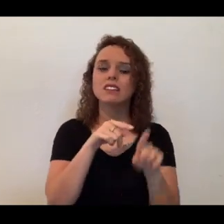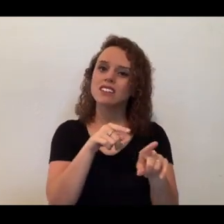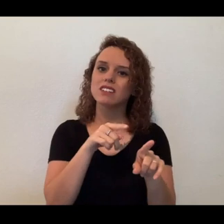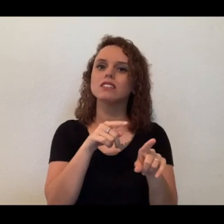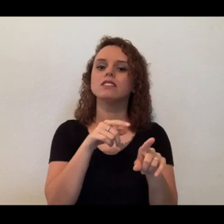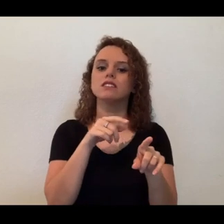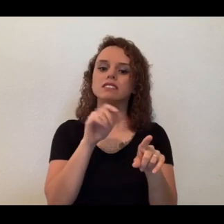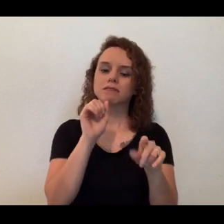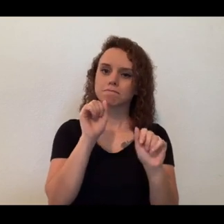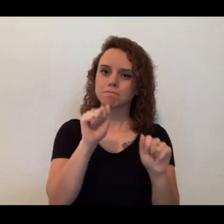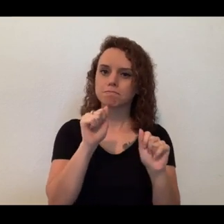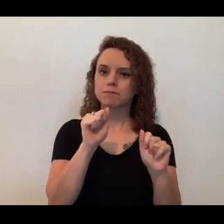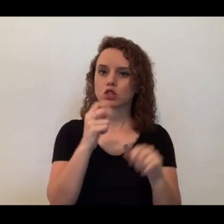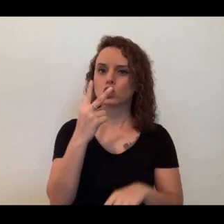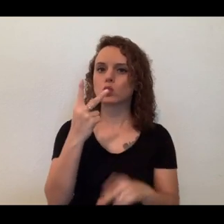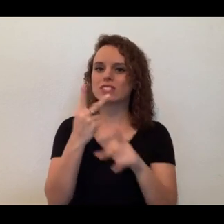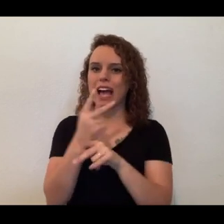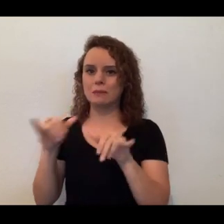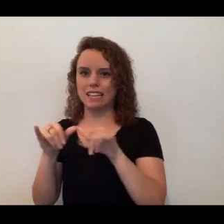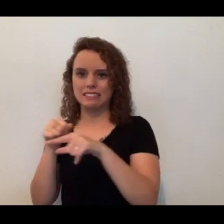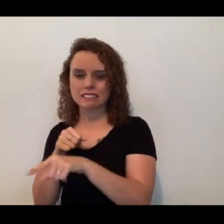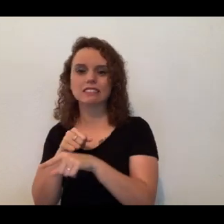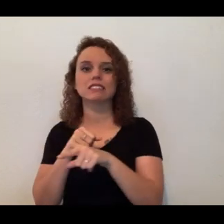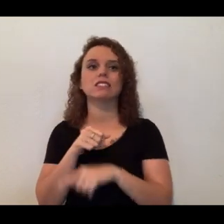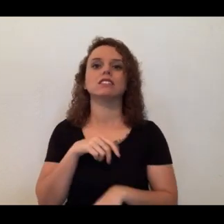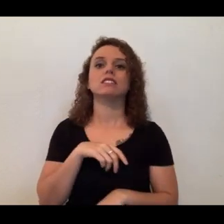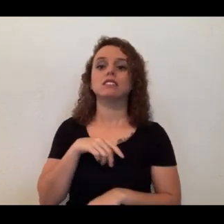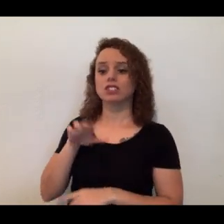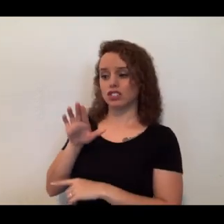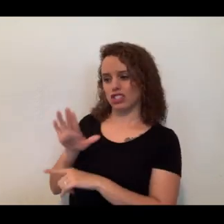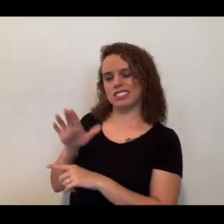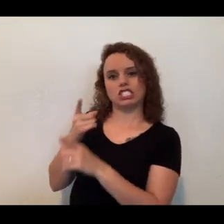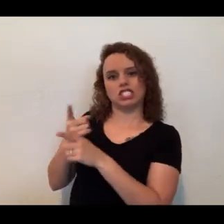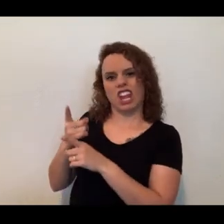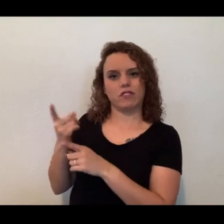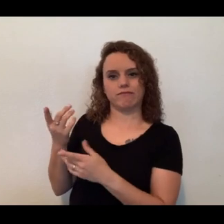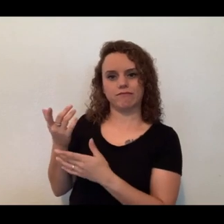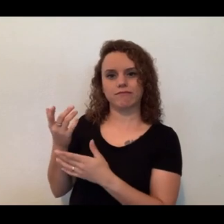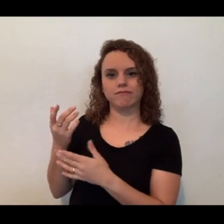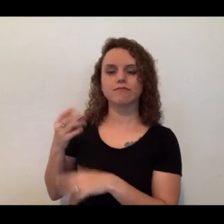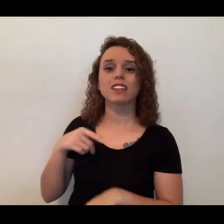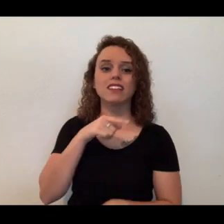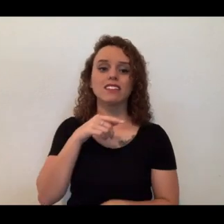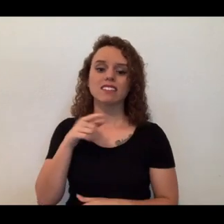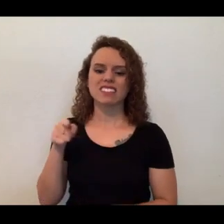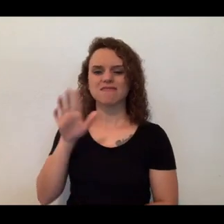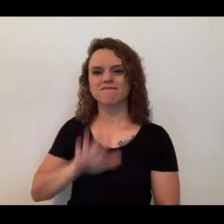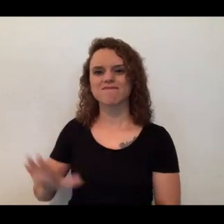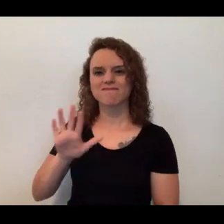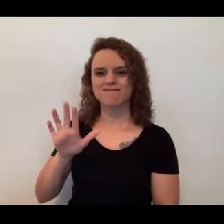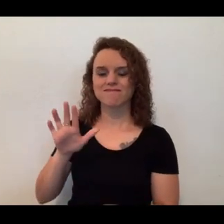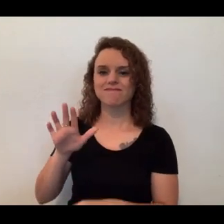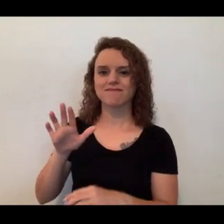times this big. CL subspecies is generic. So this is about their size, but they can get